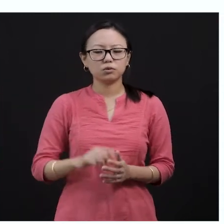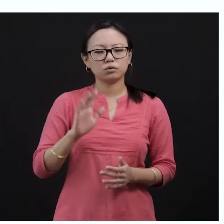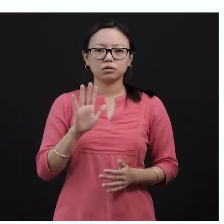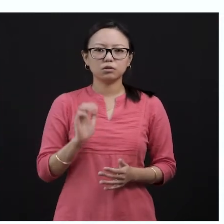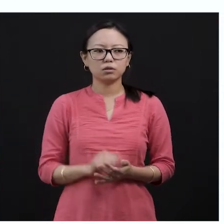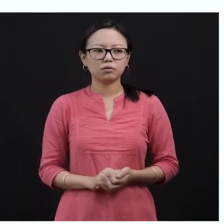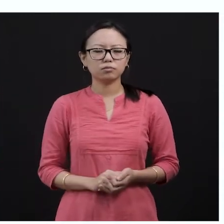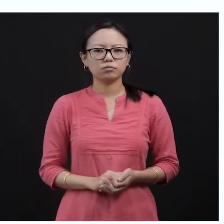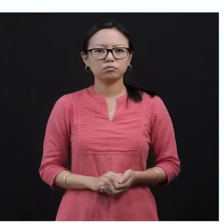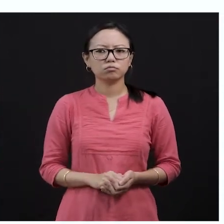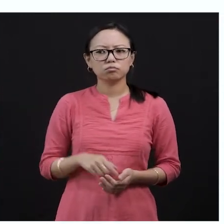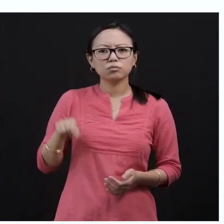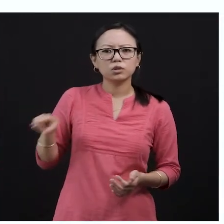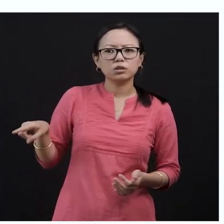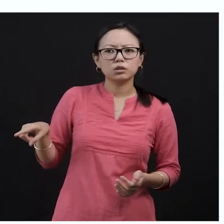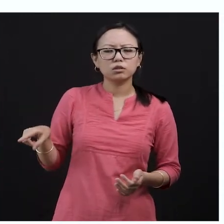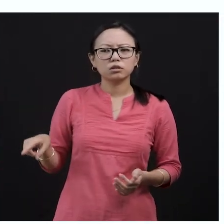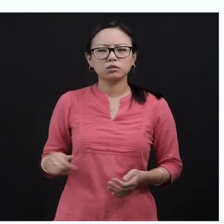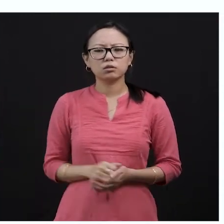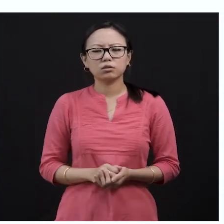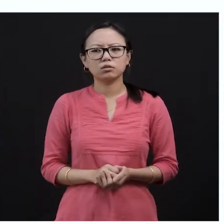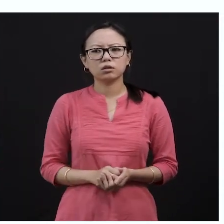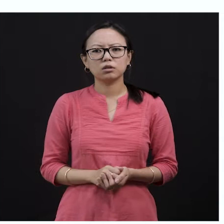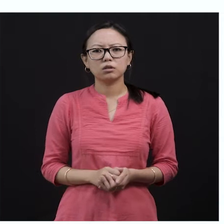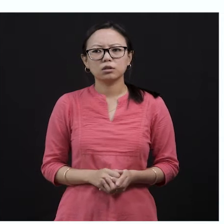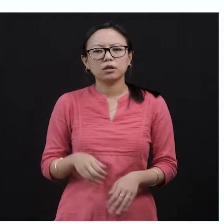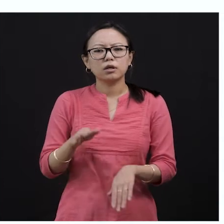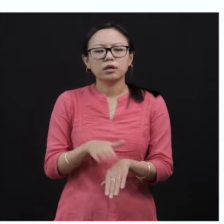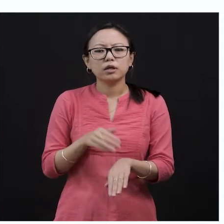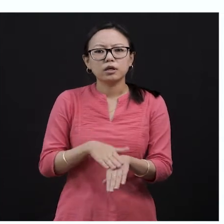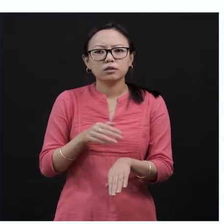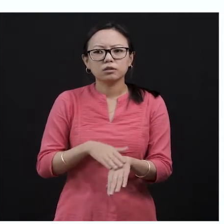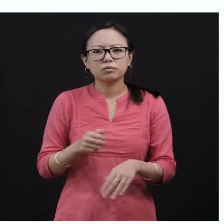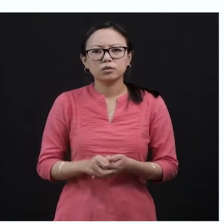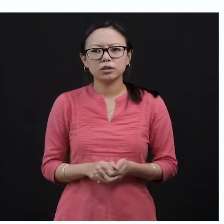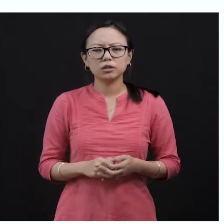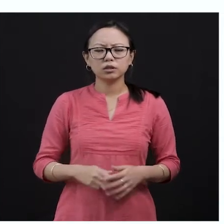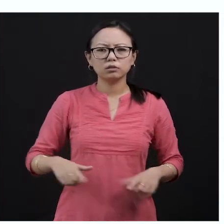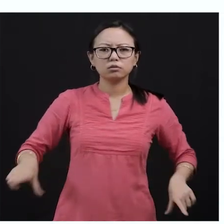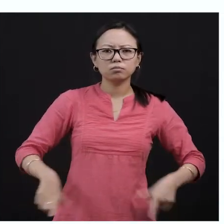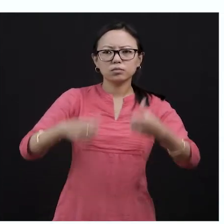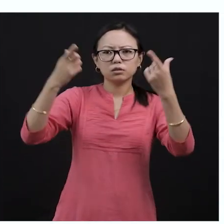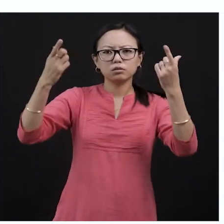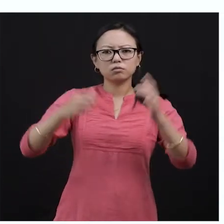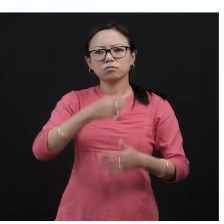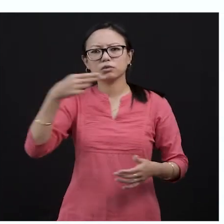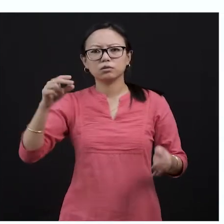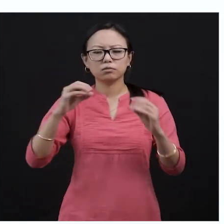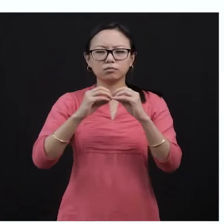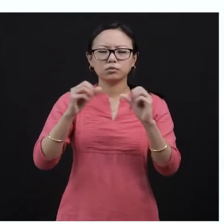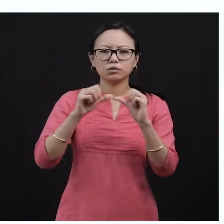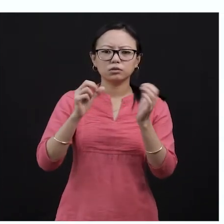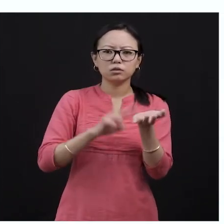about how this little boy experiences something new on a banyan tree. And you will even be able to